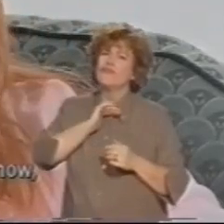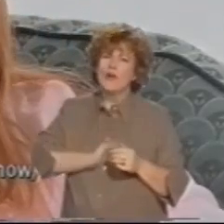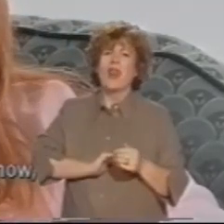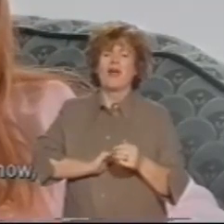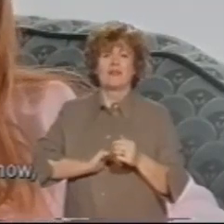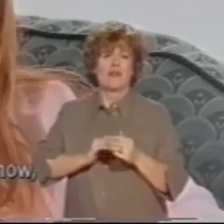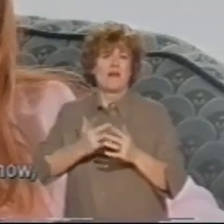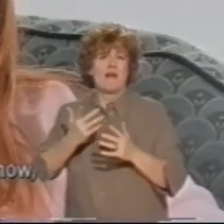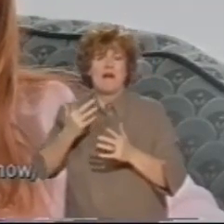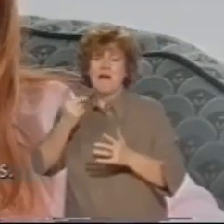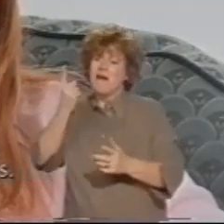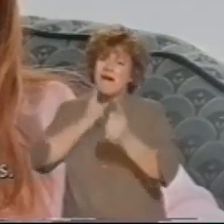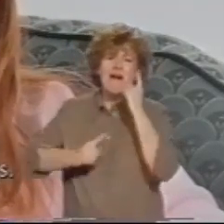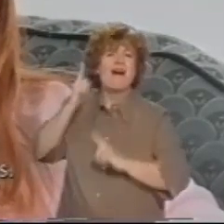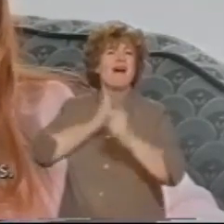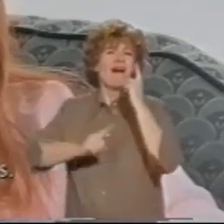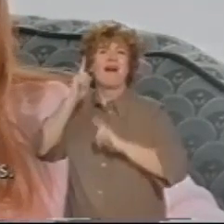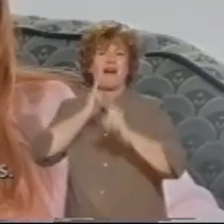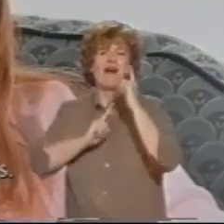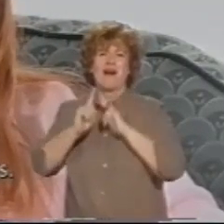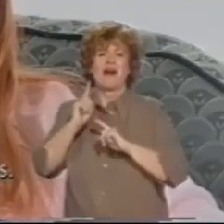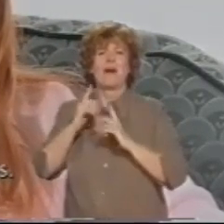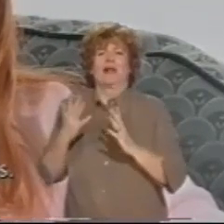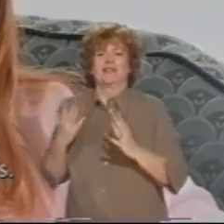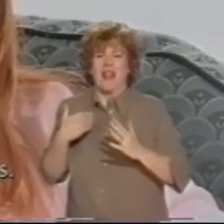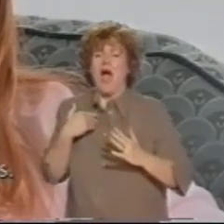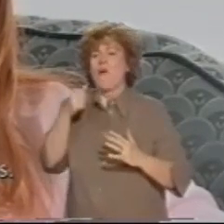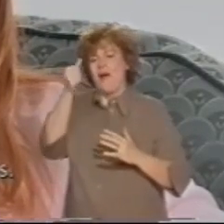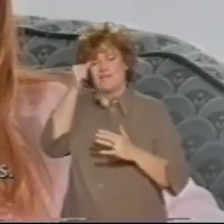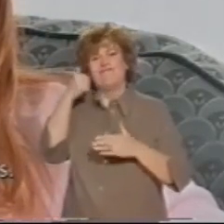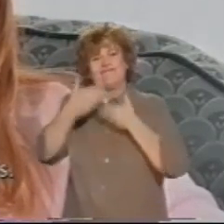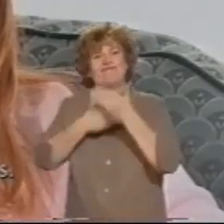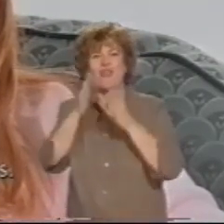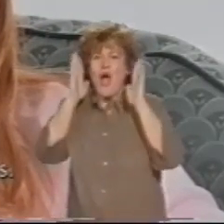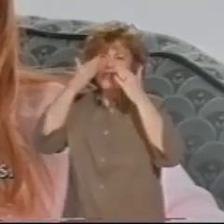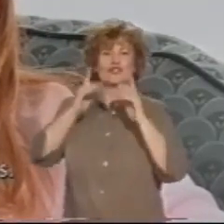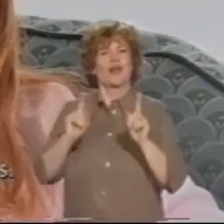and see what we can do now and find out exactly what Usher syndrome is.